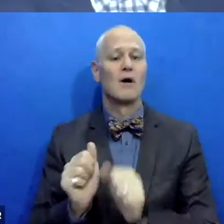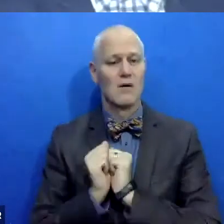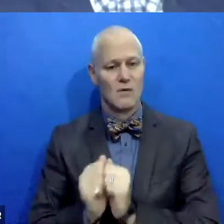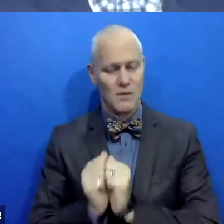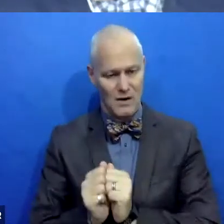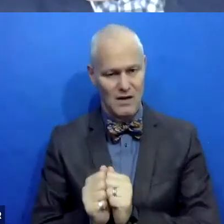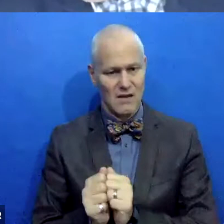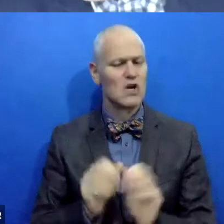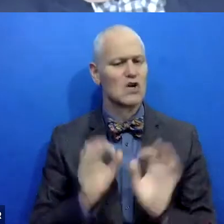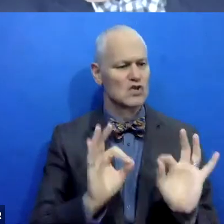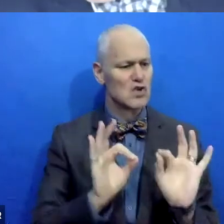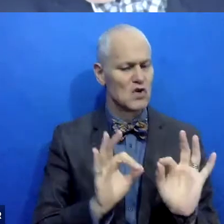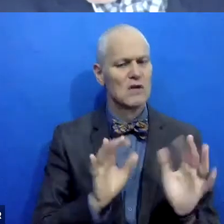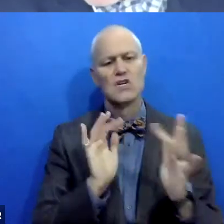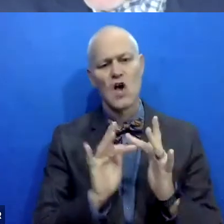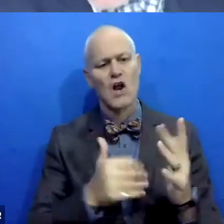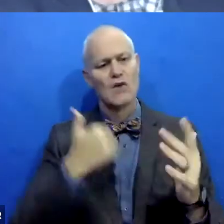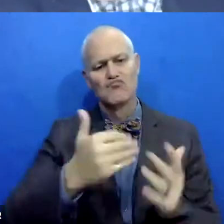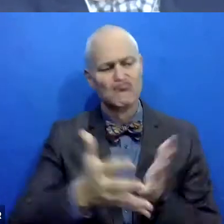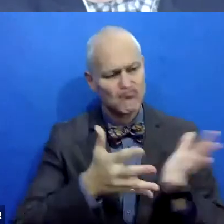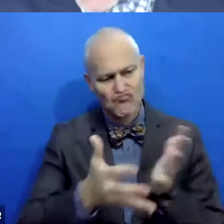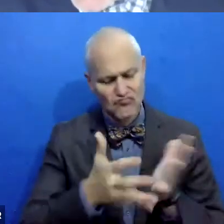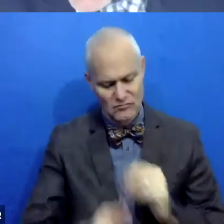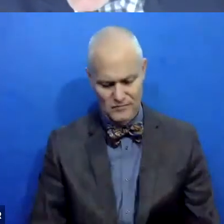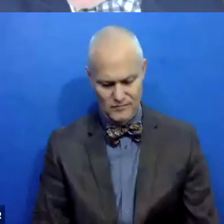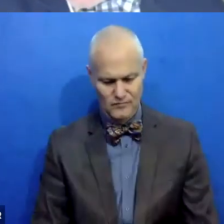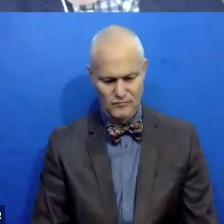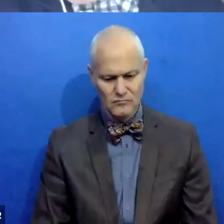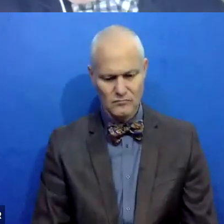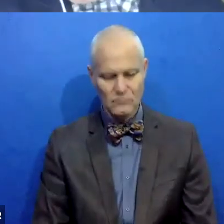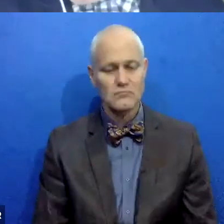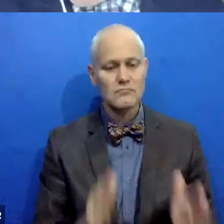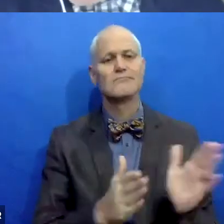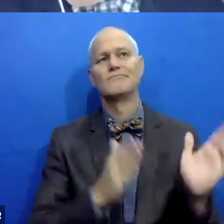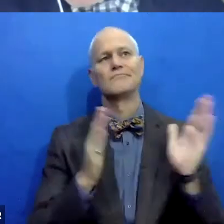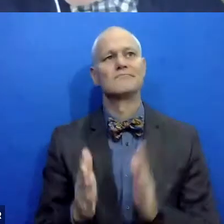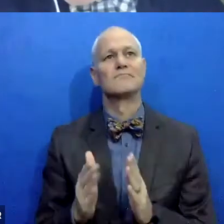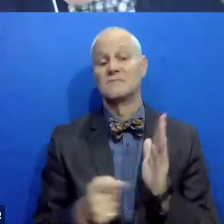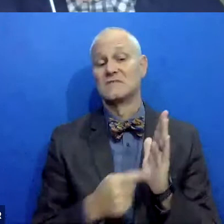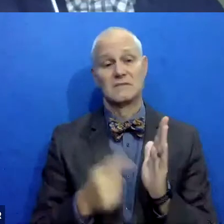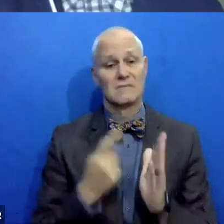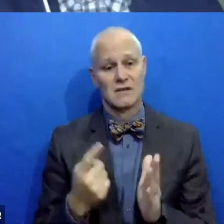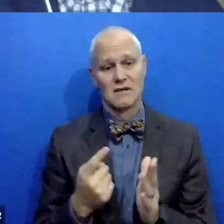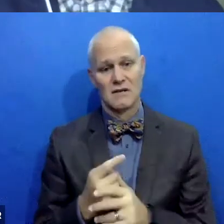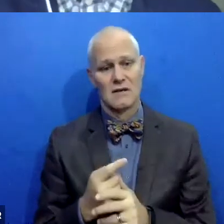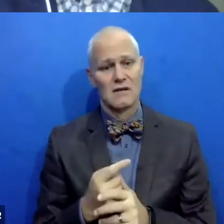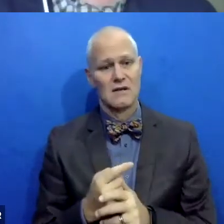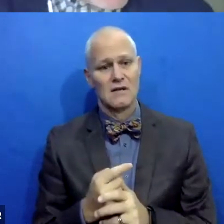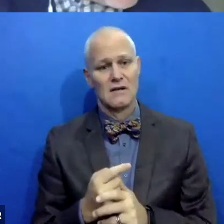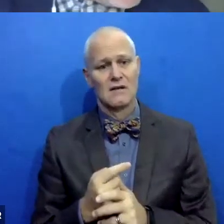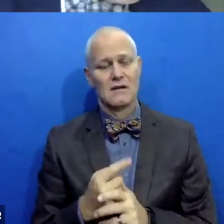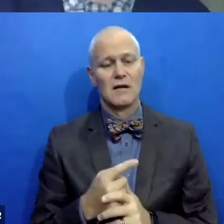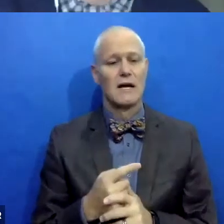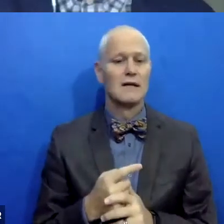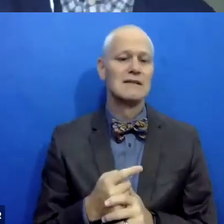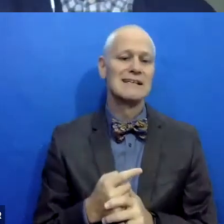I are good about staying in contact with each other. Um, and then on some nights, it's just about, uh, binging